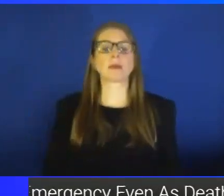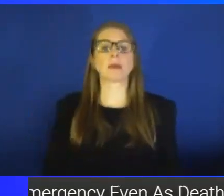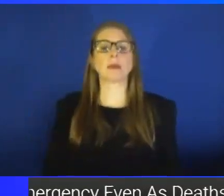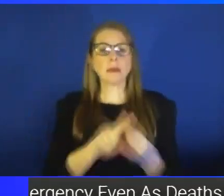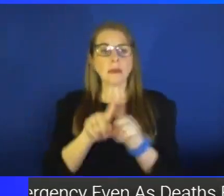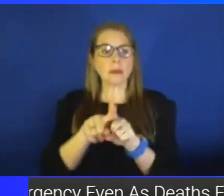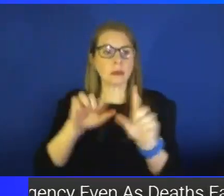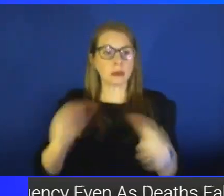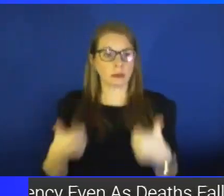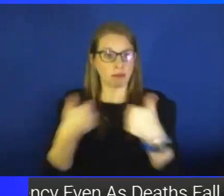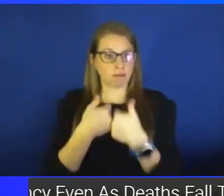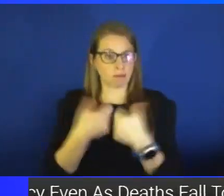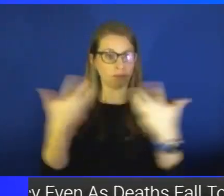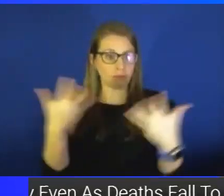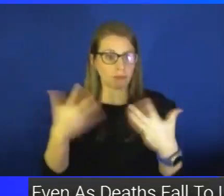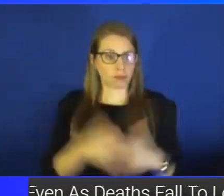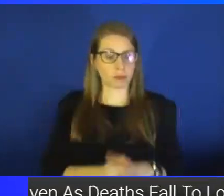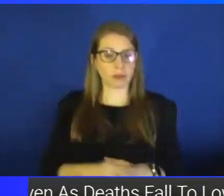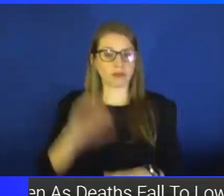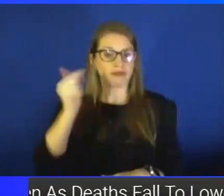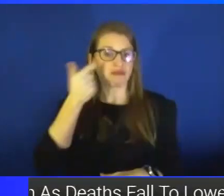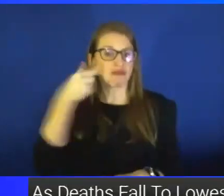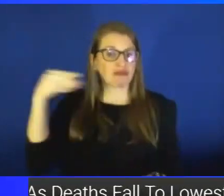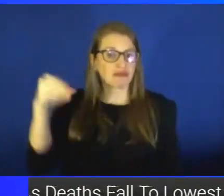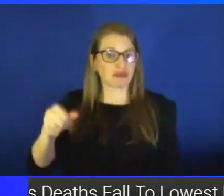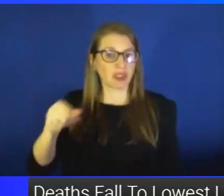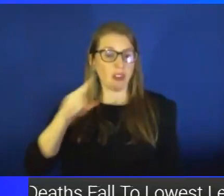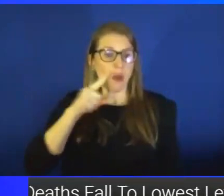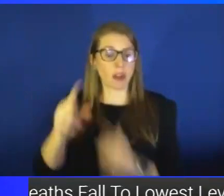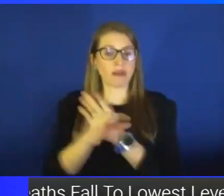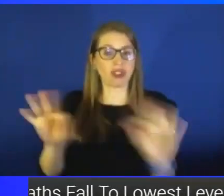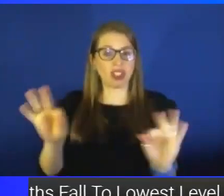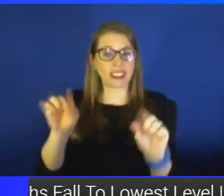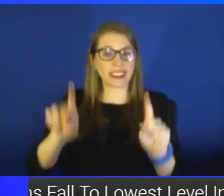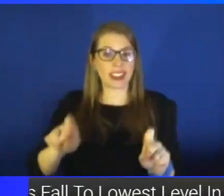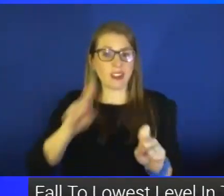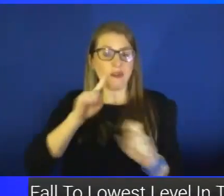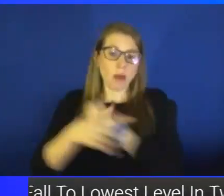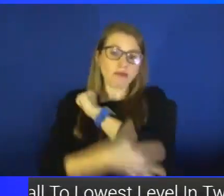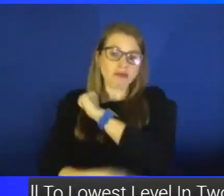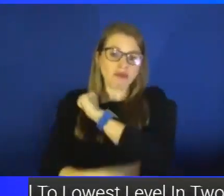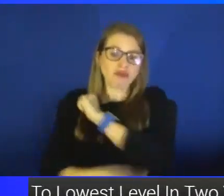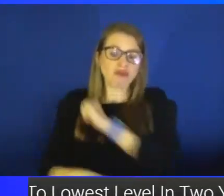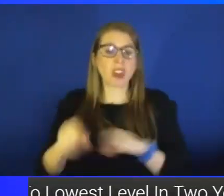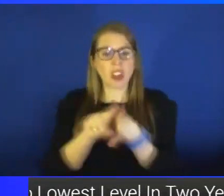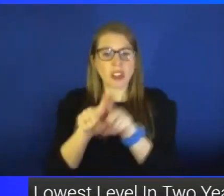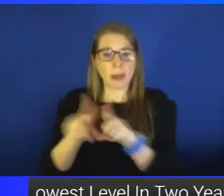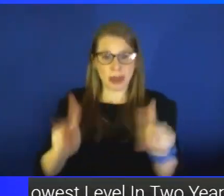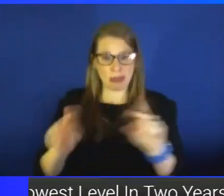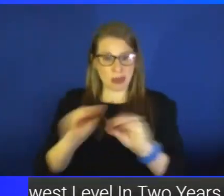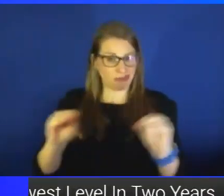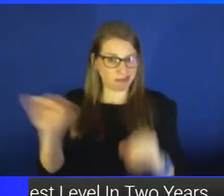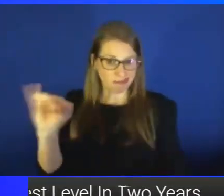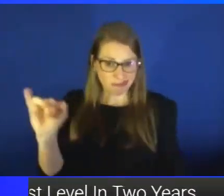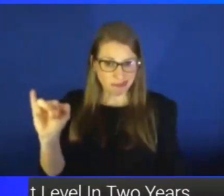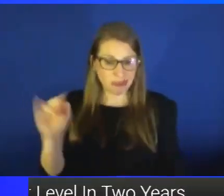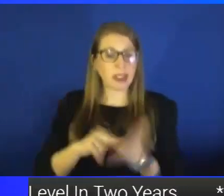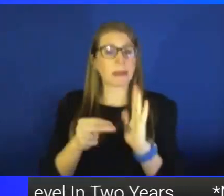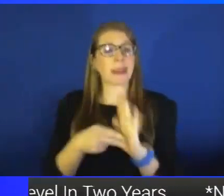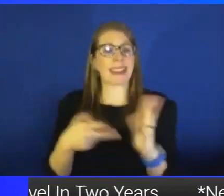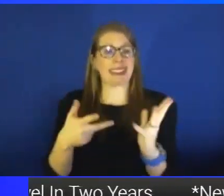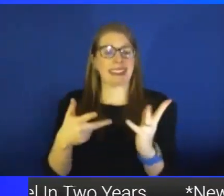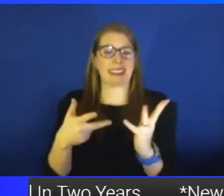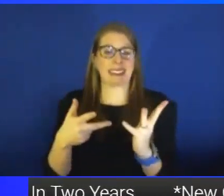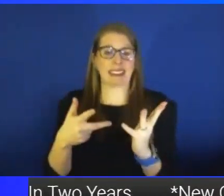you know, the government is no longer paying for free testing for the poor and uninsured. And so it's possible that we aren't seeing a complete